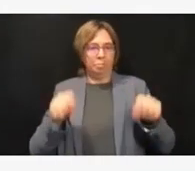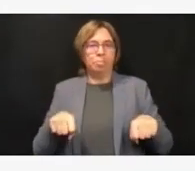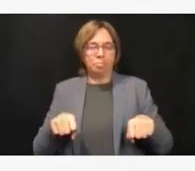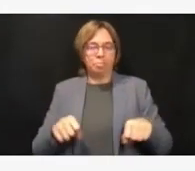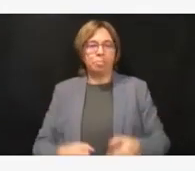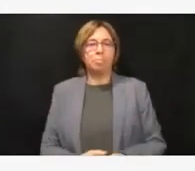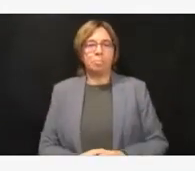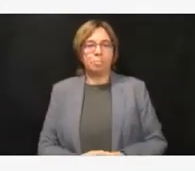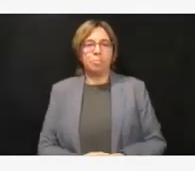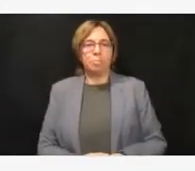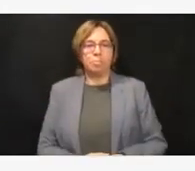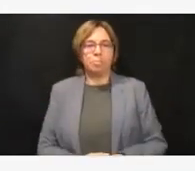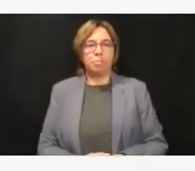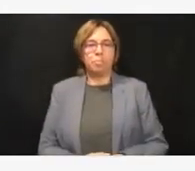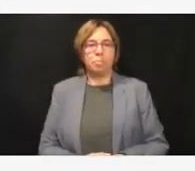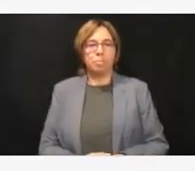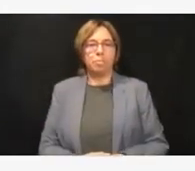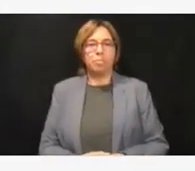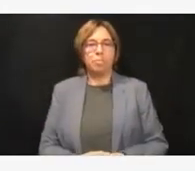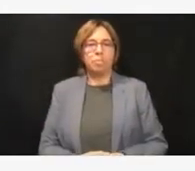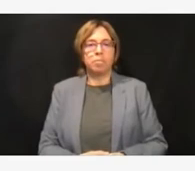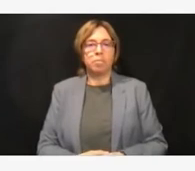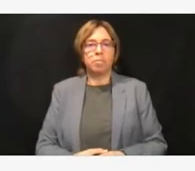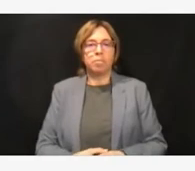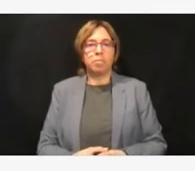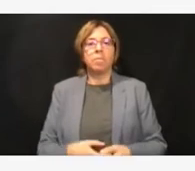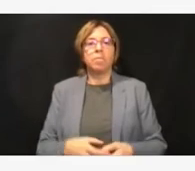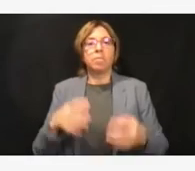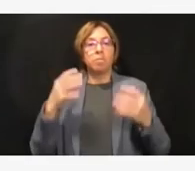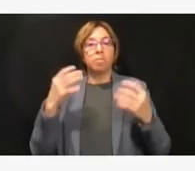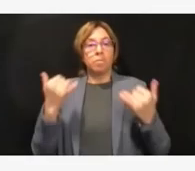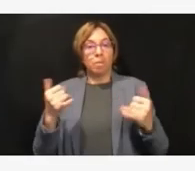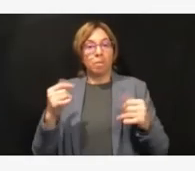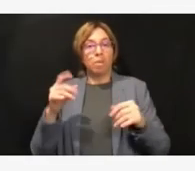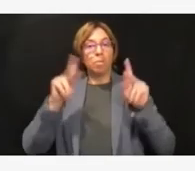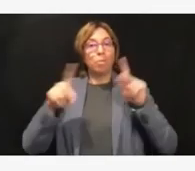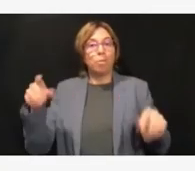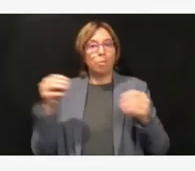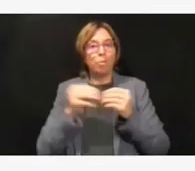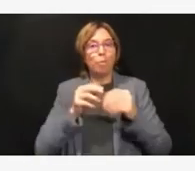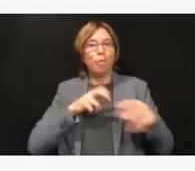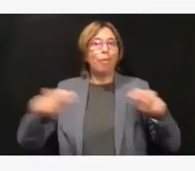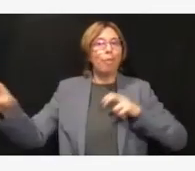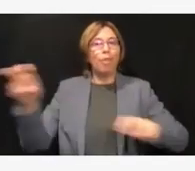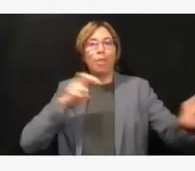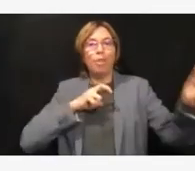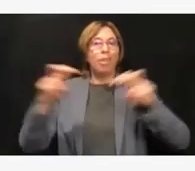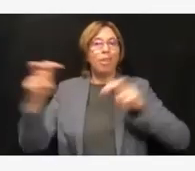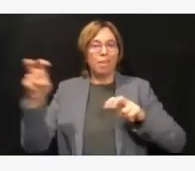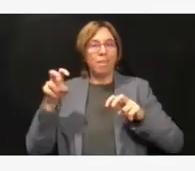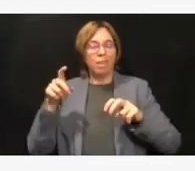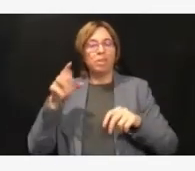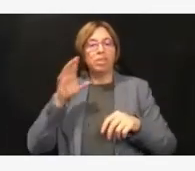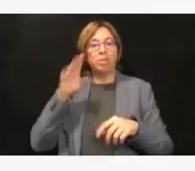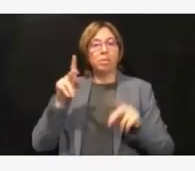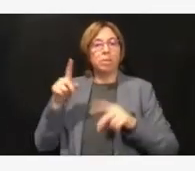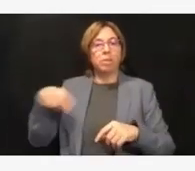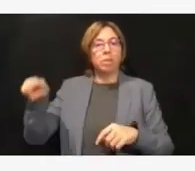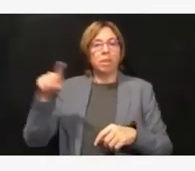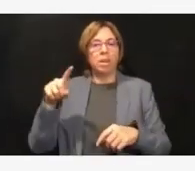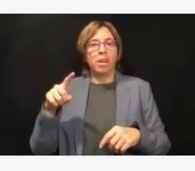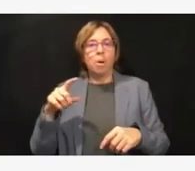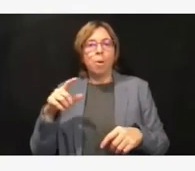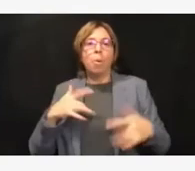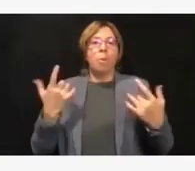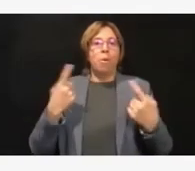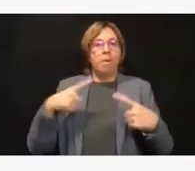travel during the holidays, and we understand that people are tired of restrictions. So please use caution with